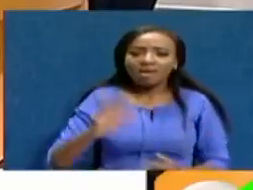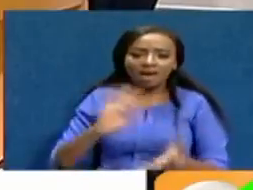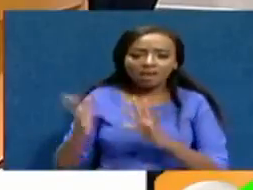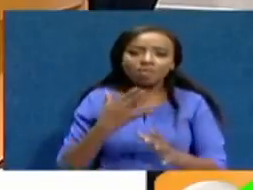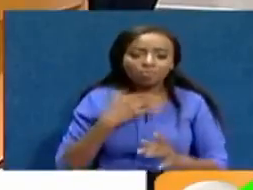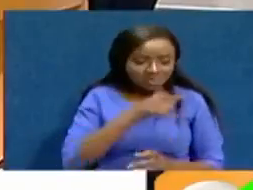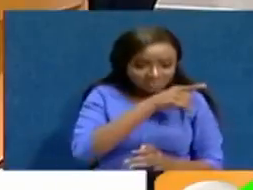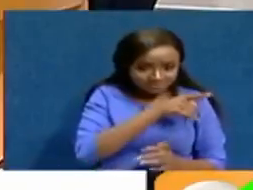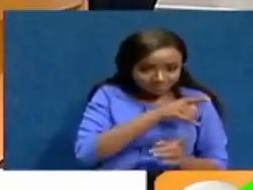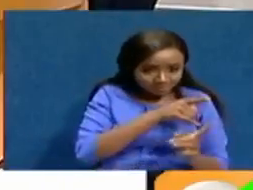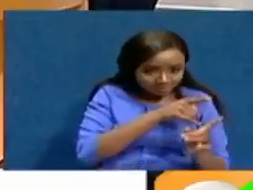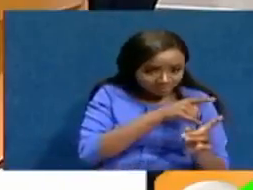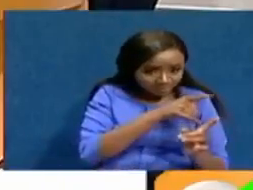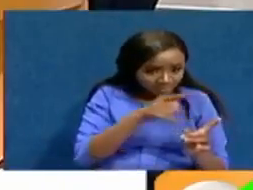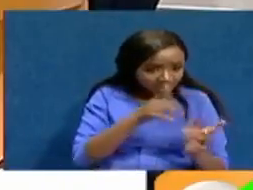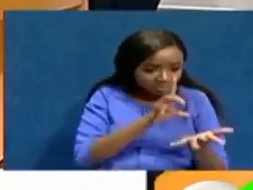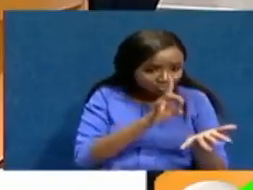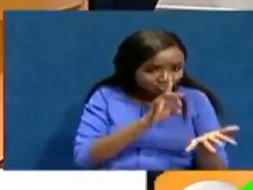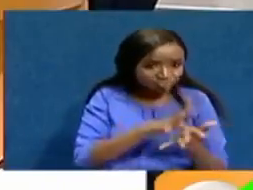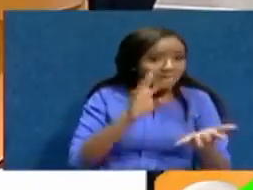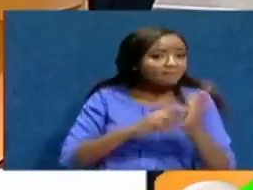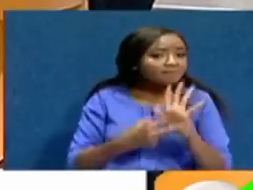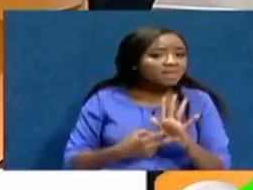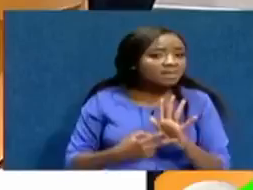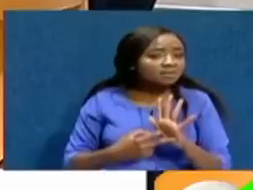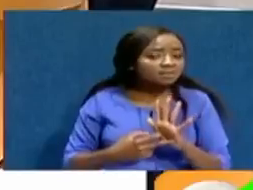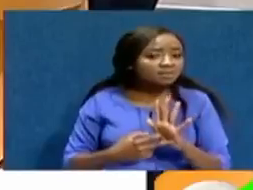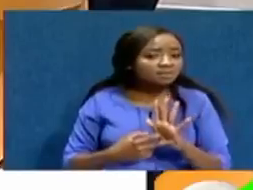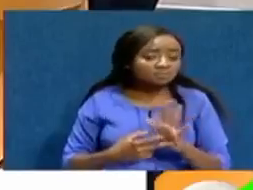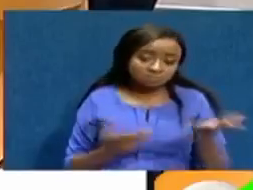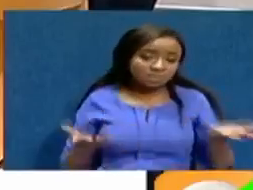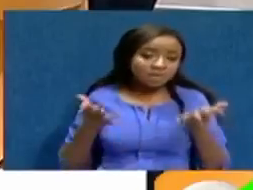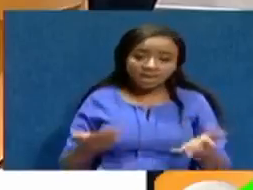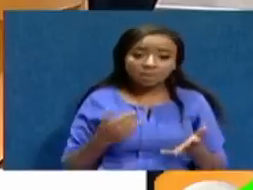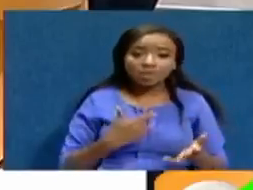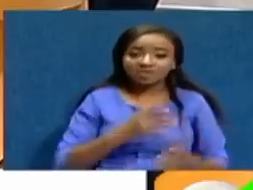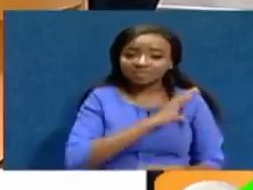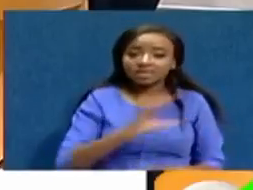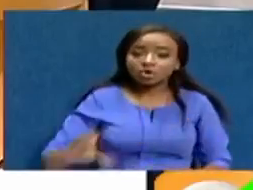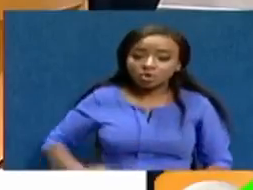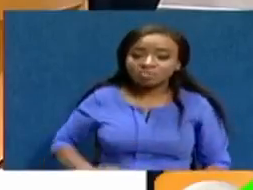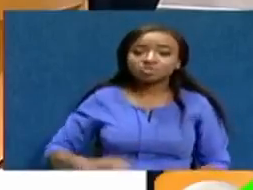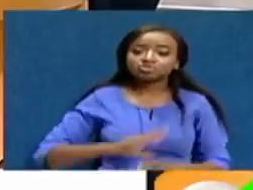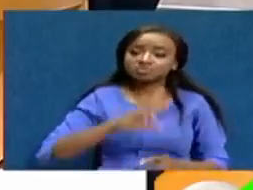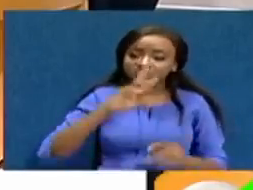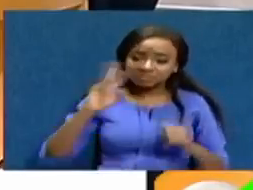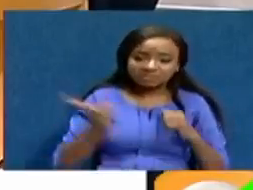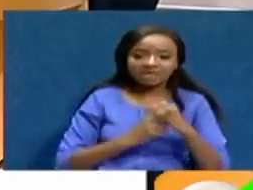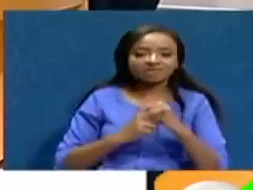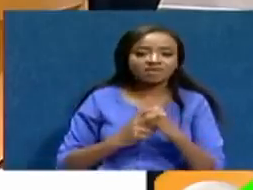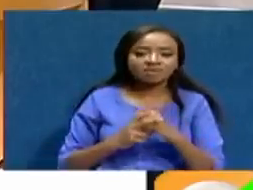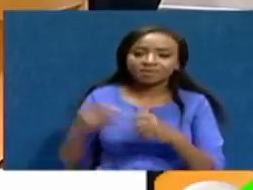replacing the commissioners. Felix, this would be now the seventh commission, all the way from the Chesoni one